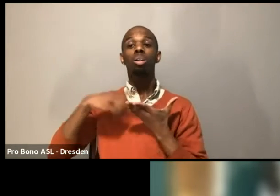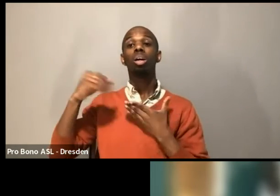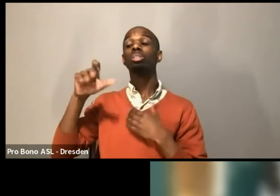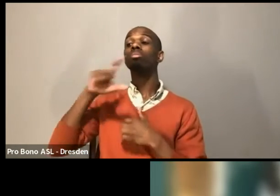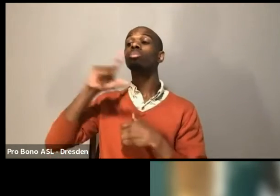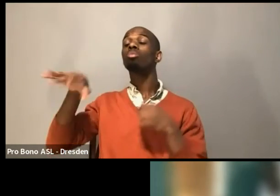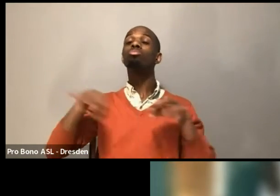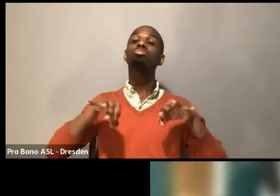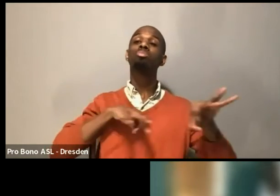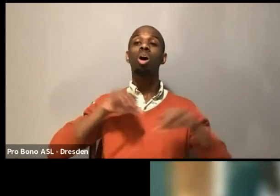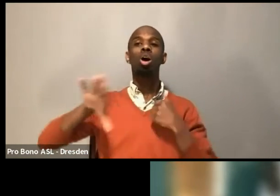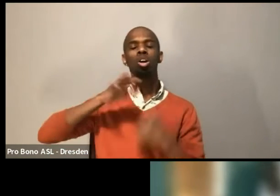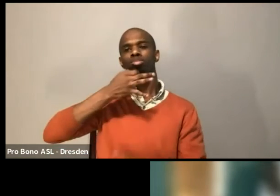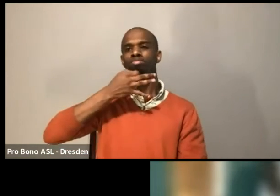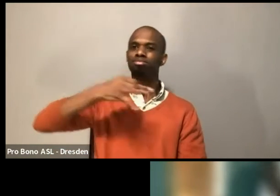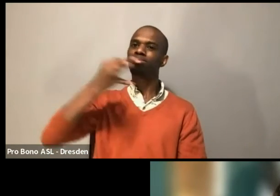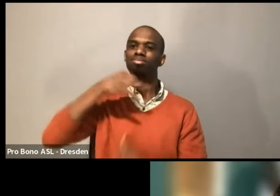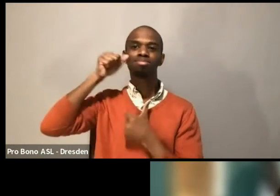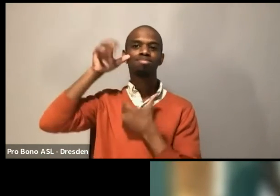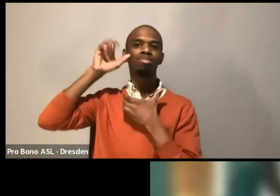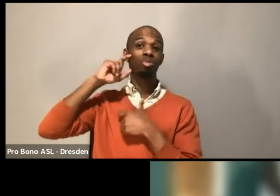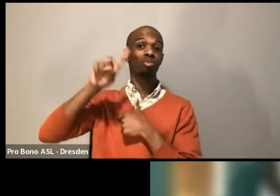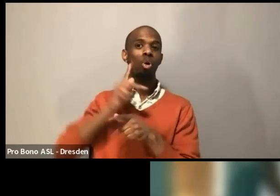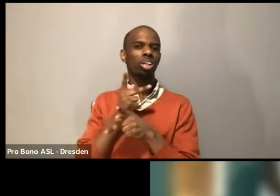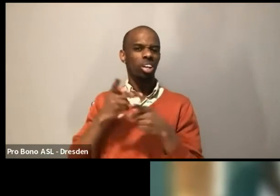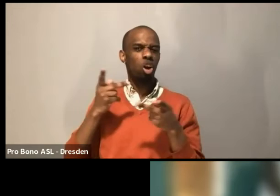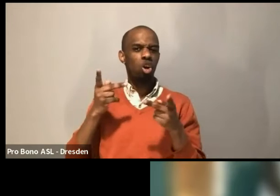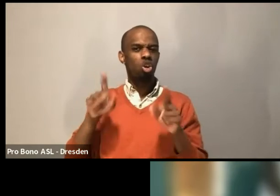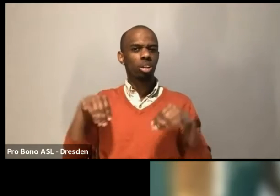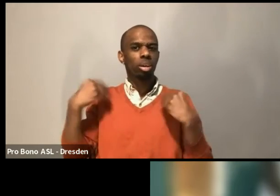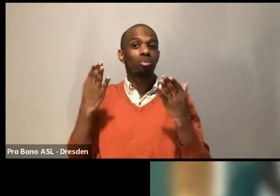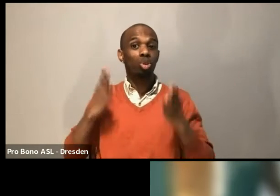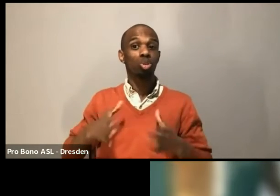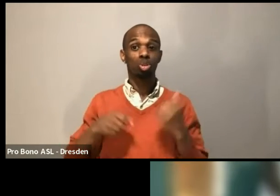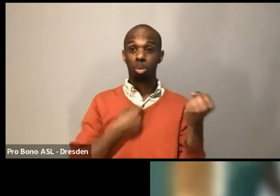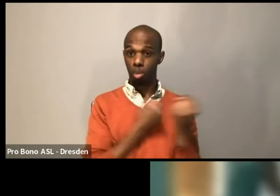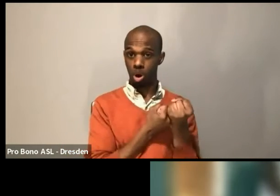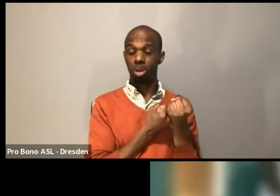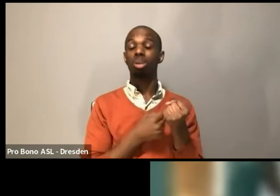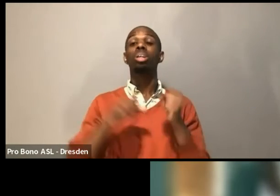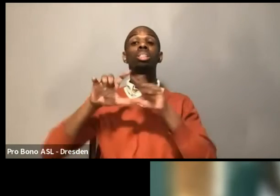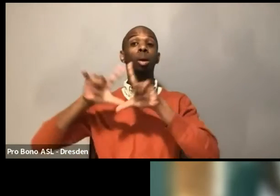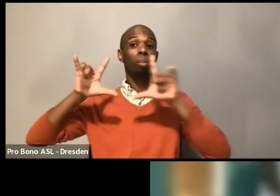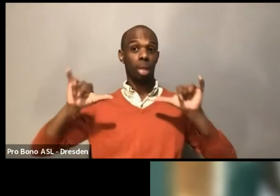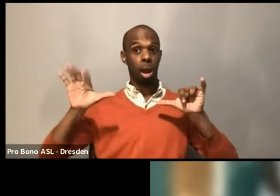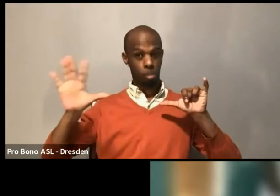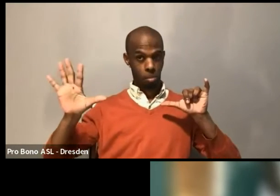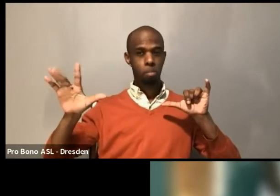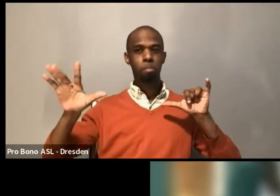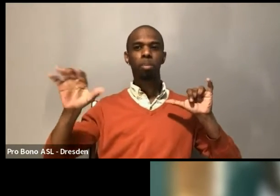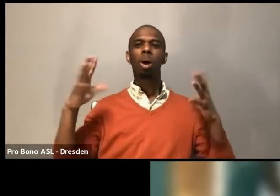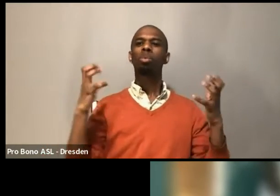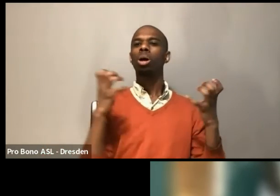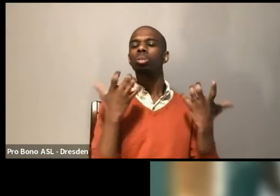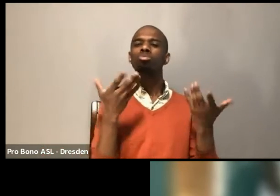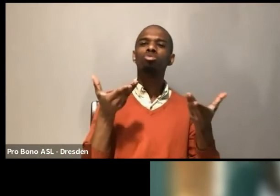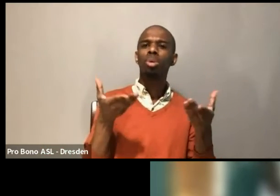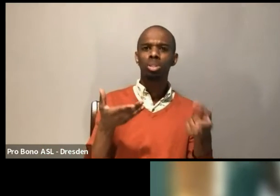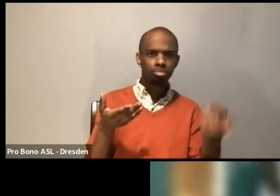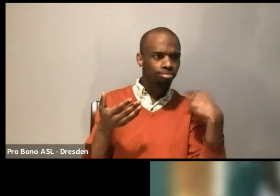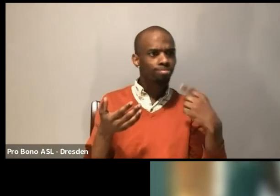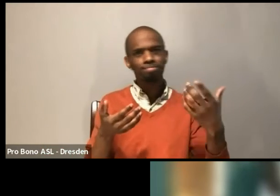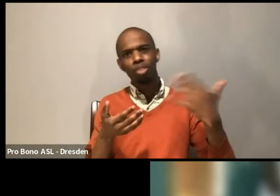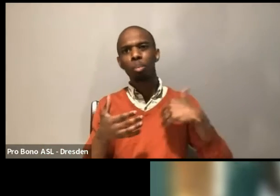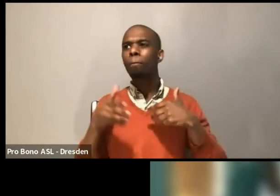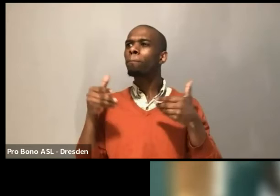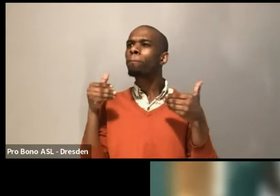of producing for caregiver support. And as she does that, I would like to invite everyone on the call to share into the chat